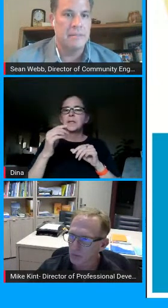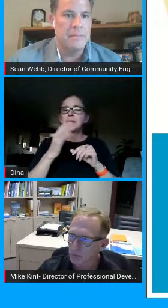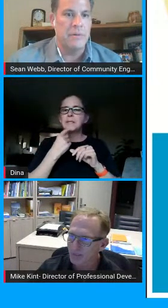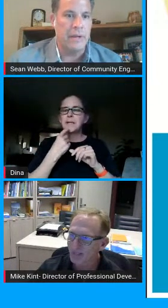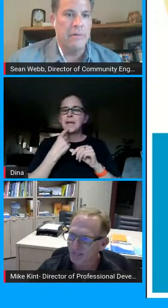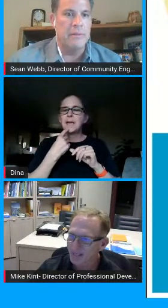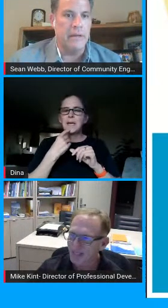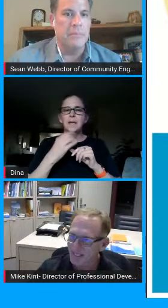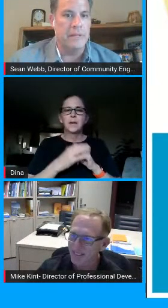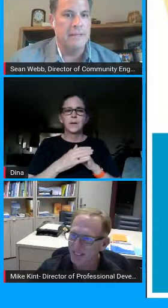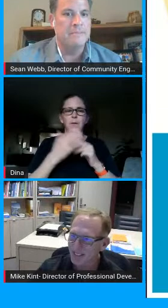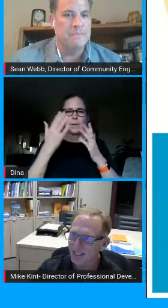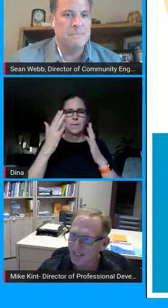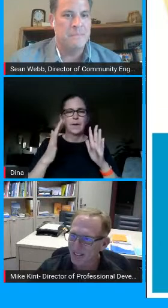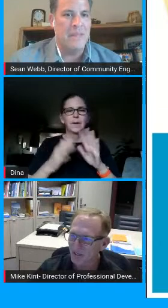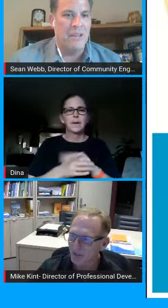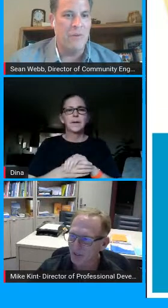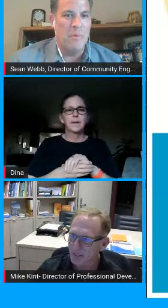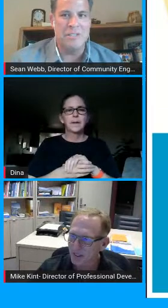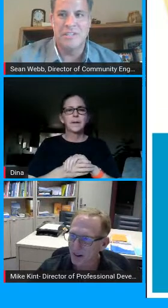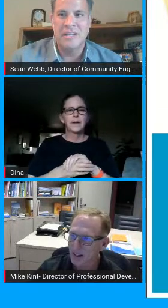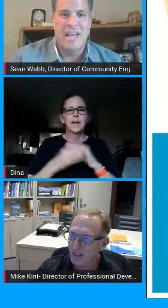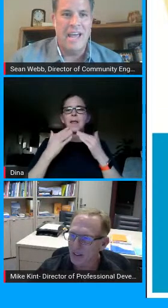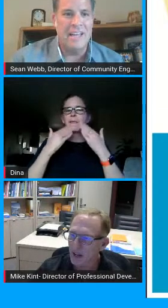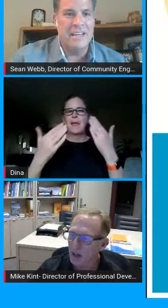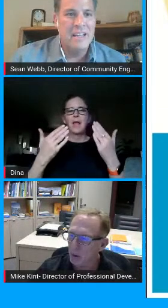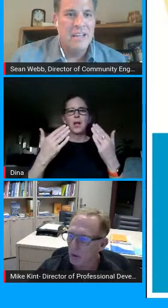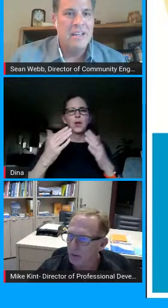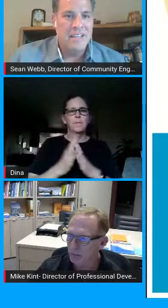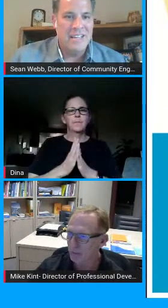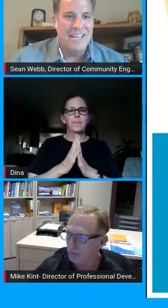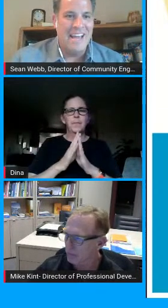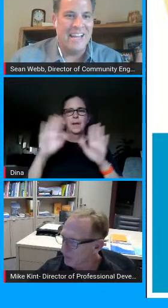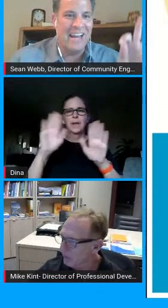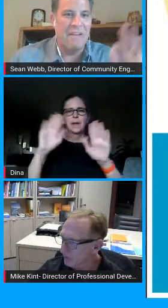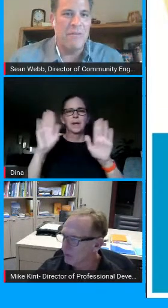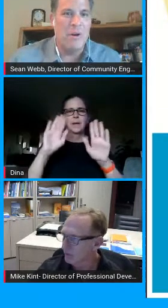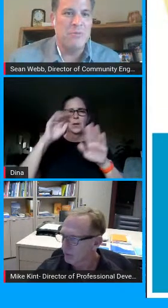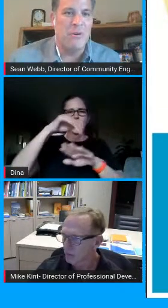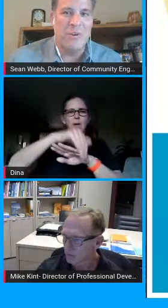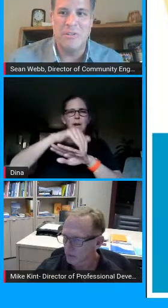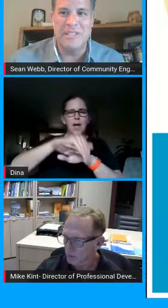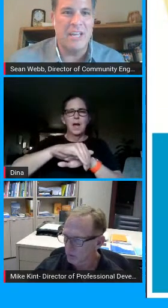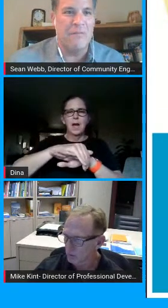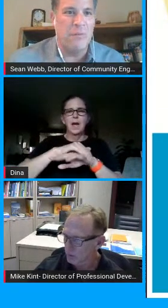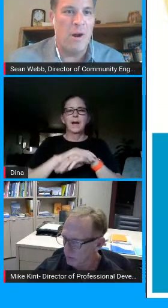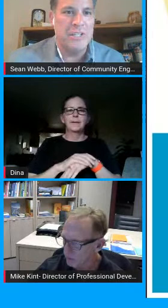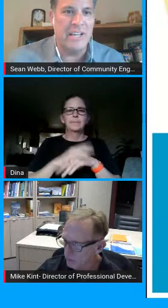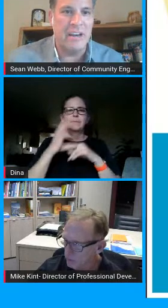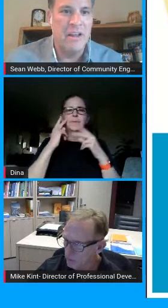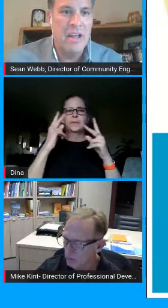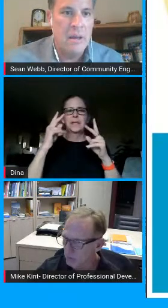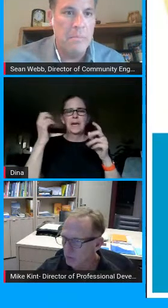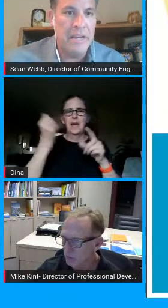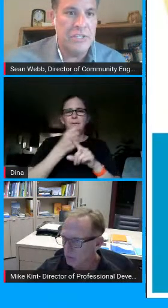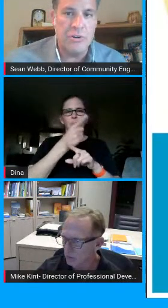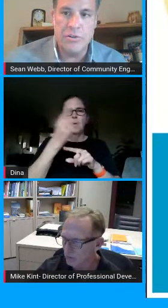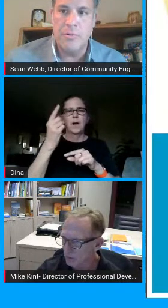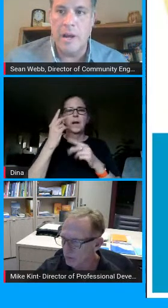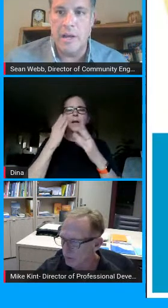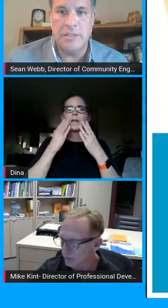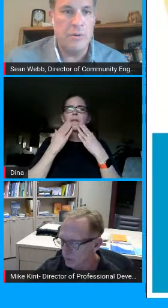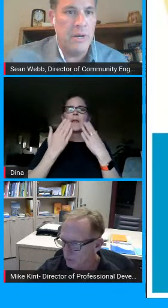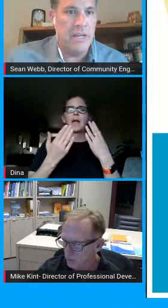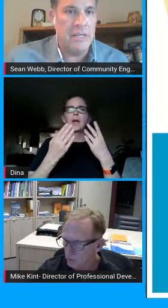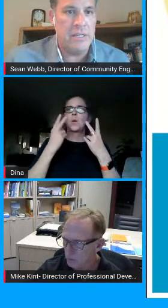we got this so i agree with that completely thank you very much good night everyone yeah good night everyone to our viewers thank you for watching and make